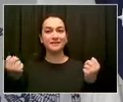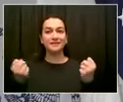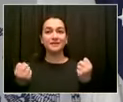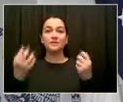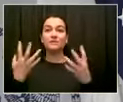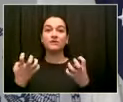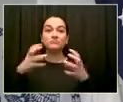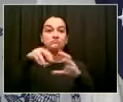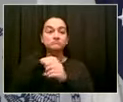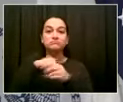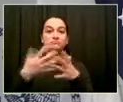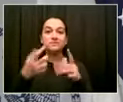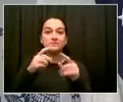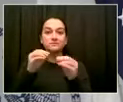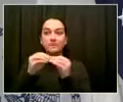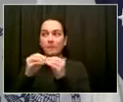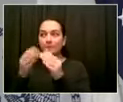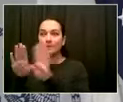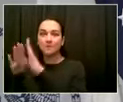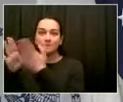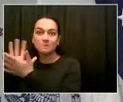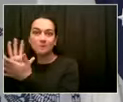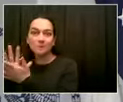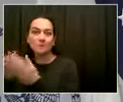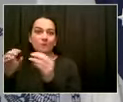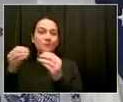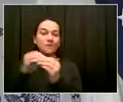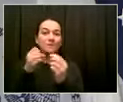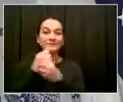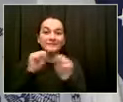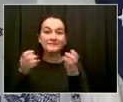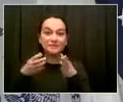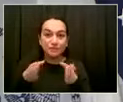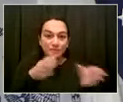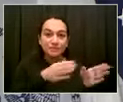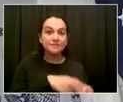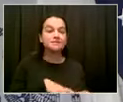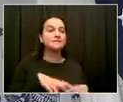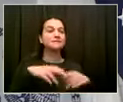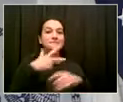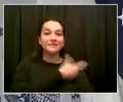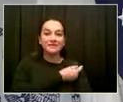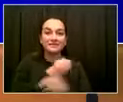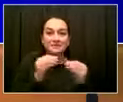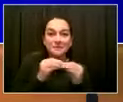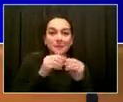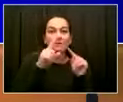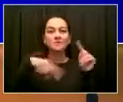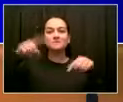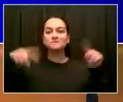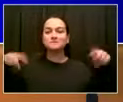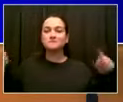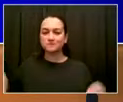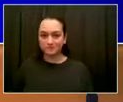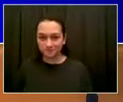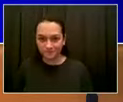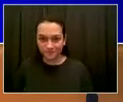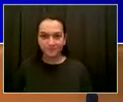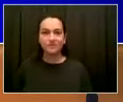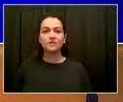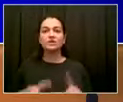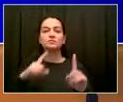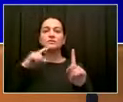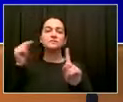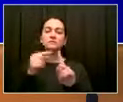safe and people can go about their lives. A recovery for all of us means that we change some of the things